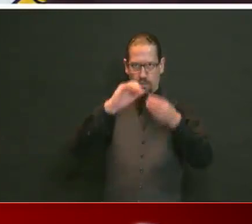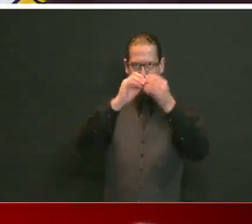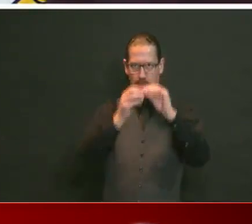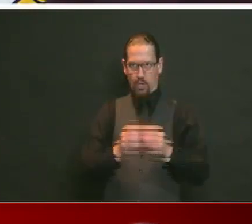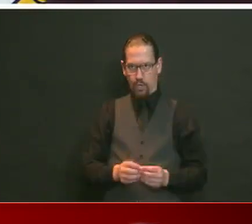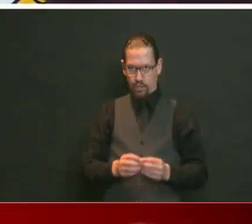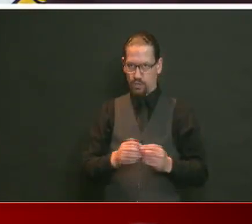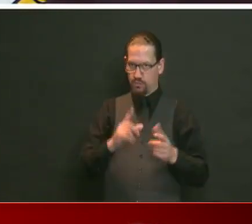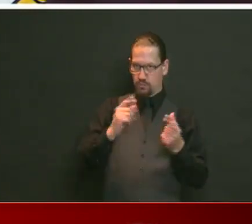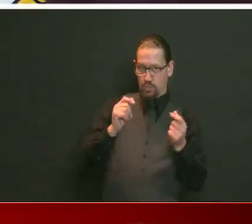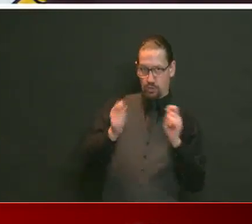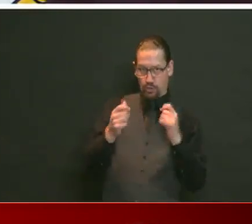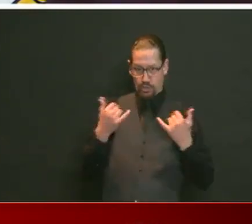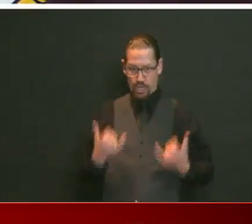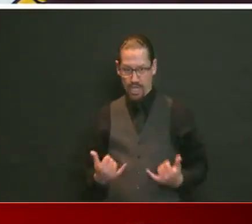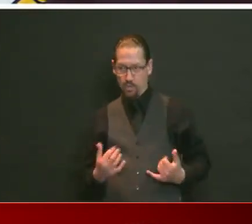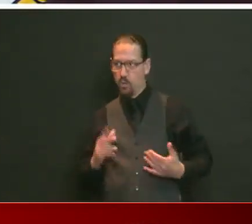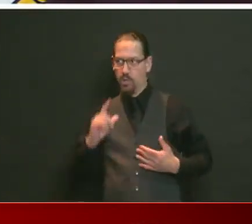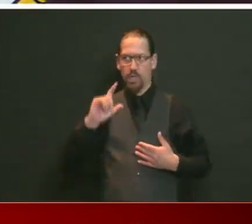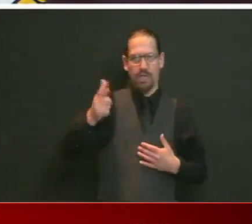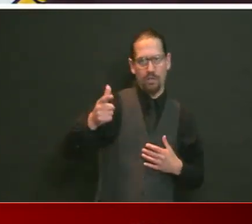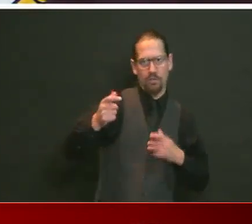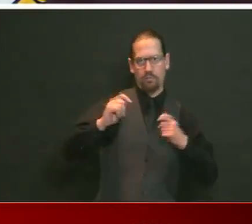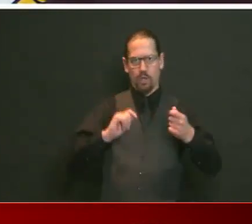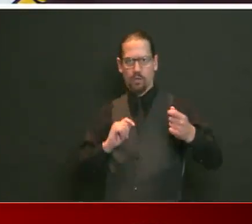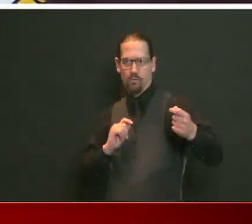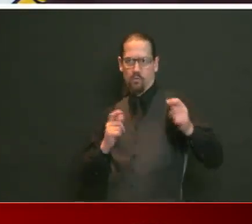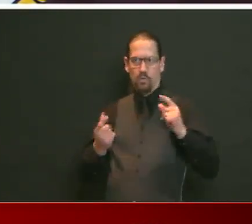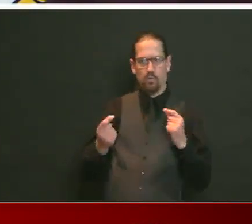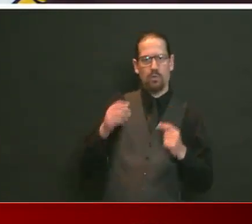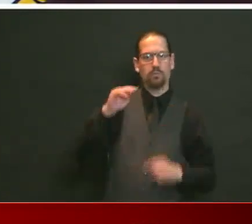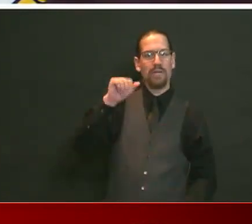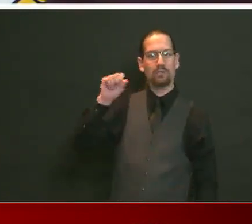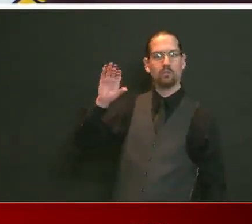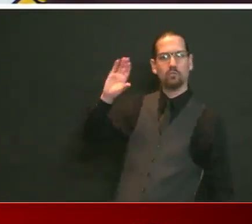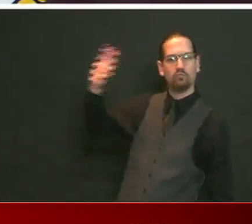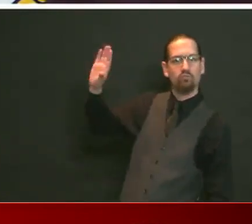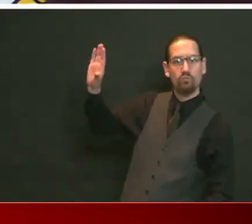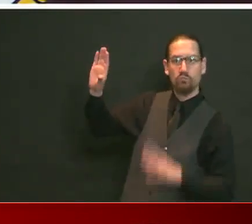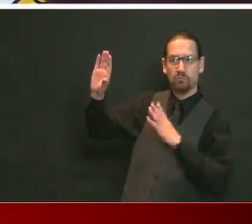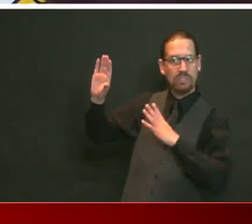we're doing. Like I understand in Massachusetts, they're doing every week changes.